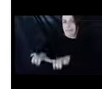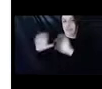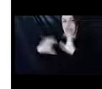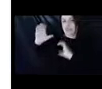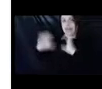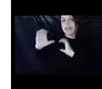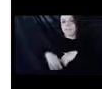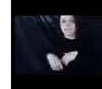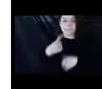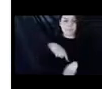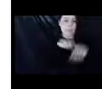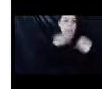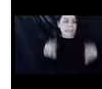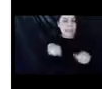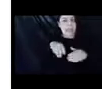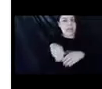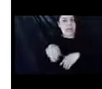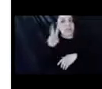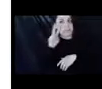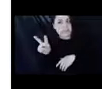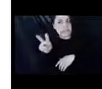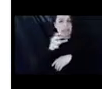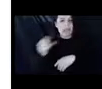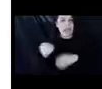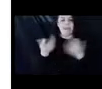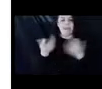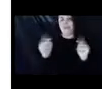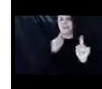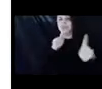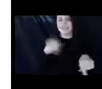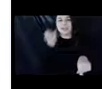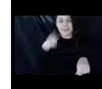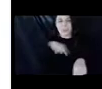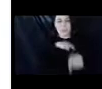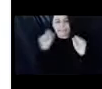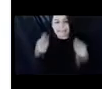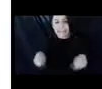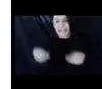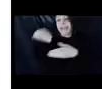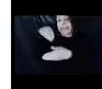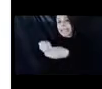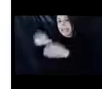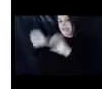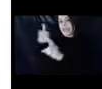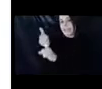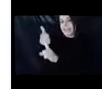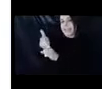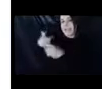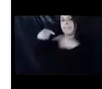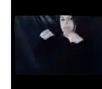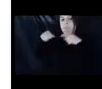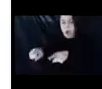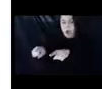we can take note of them and try to answer them if we can in the chat as we go along. But for more